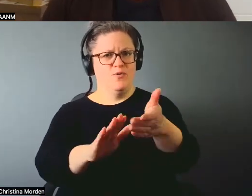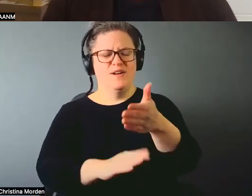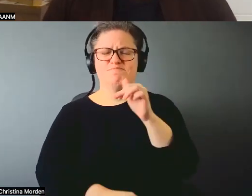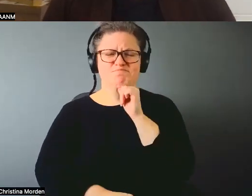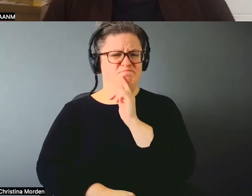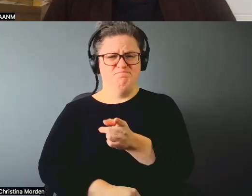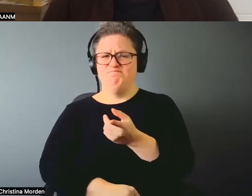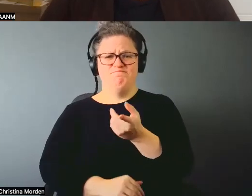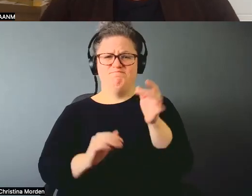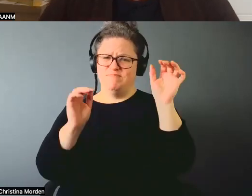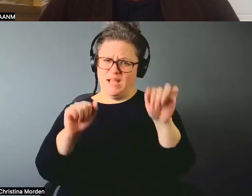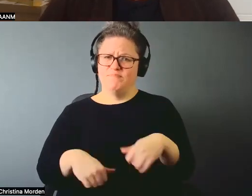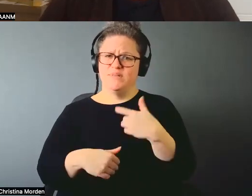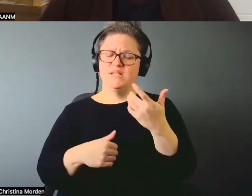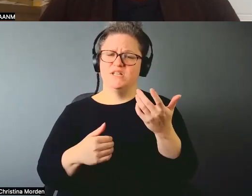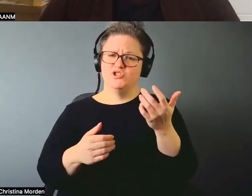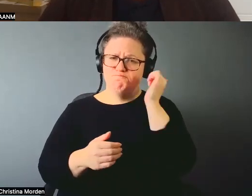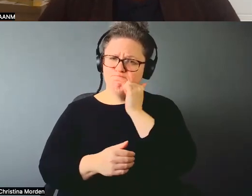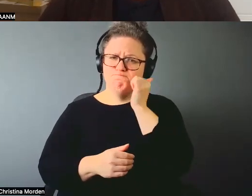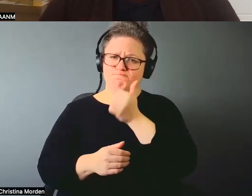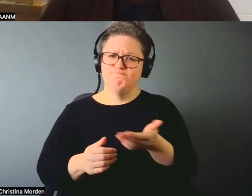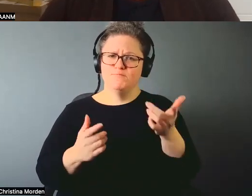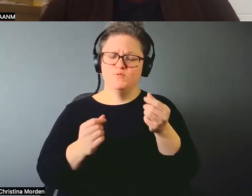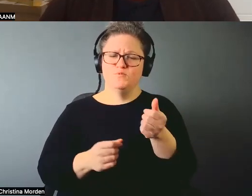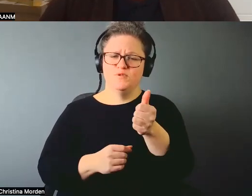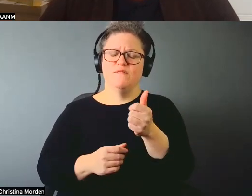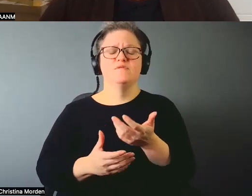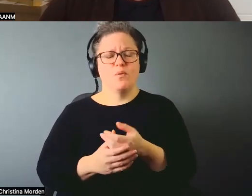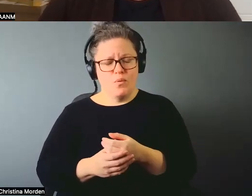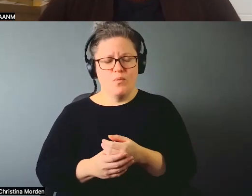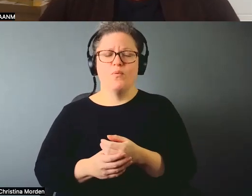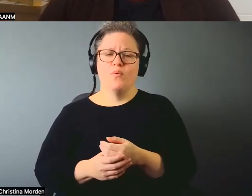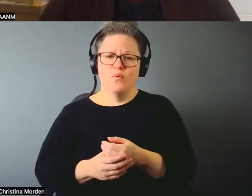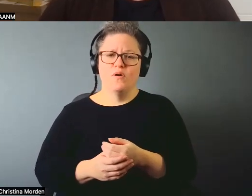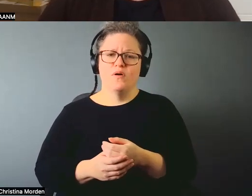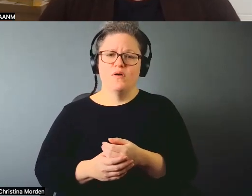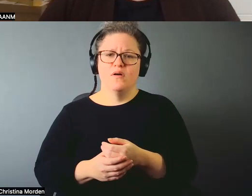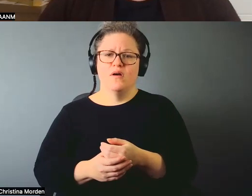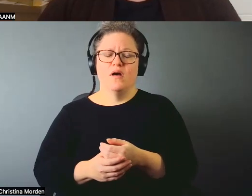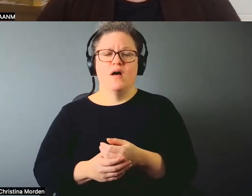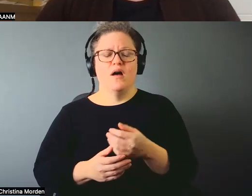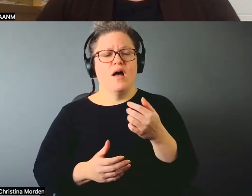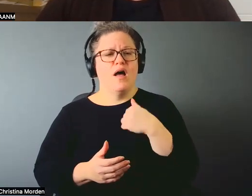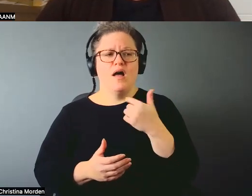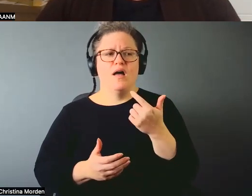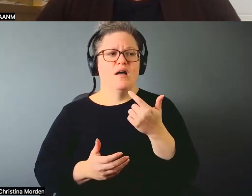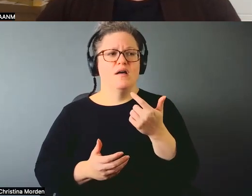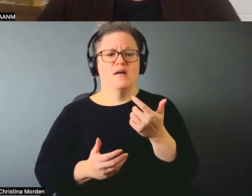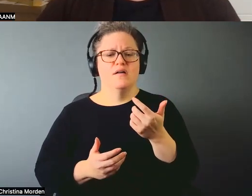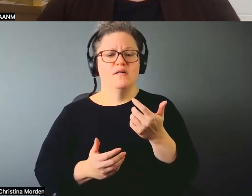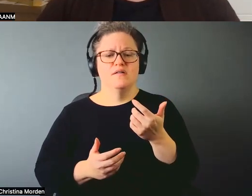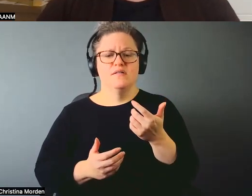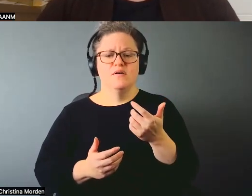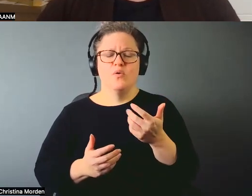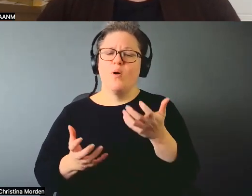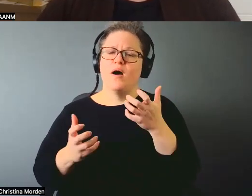So when I include ritual, that's what I am hopeful for, you know, just this feeling that people